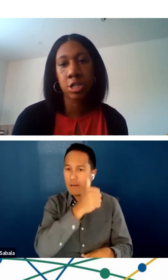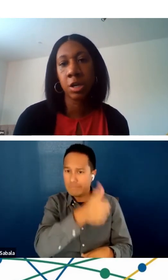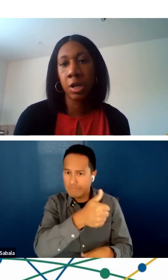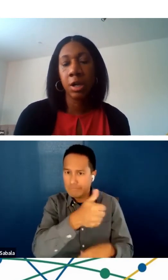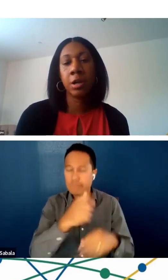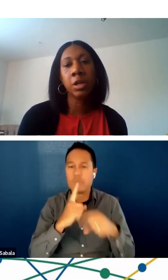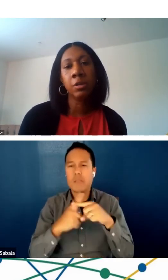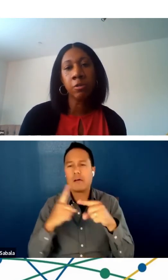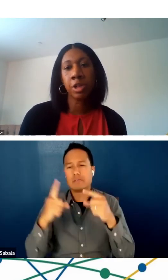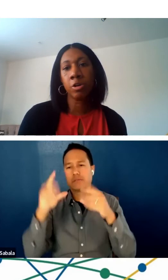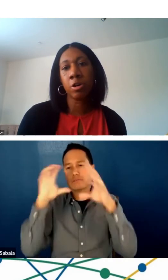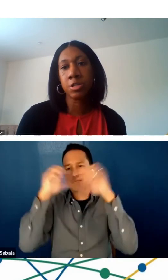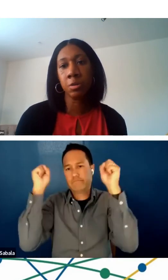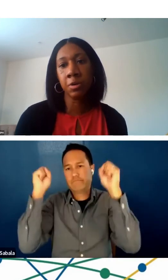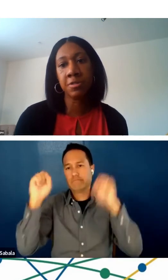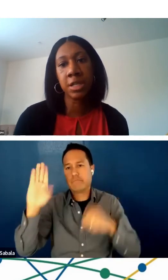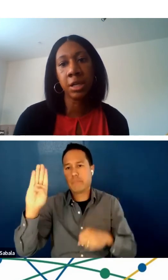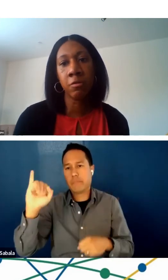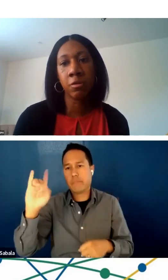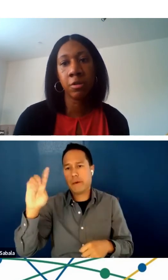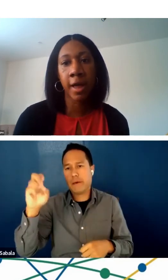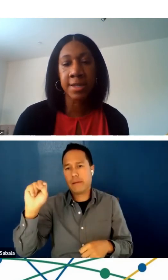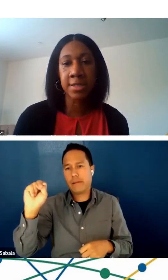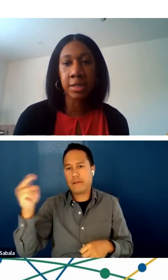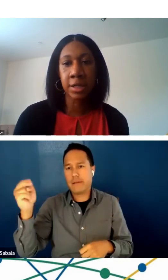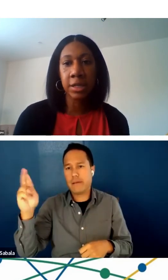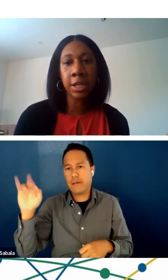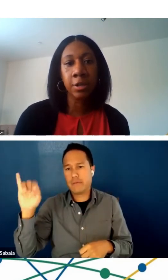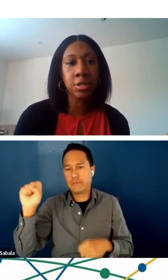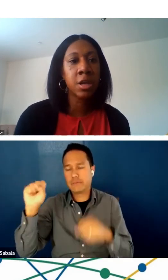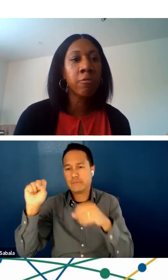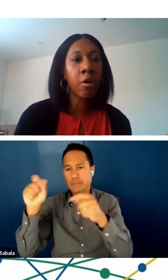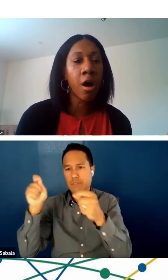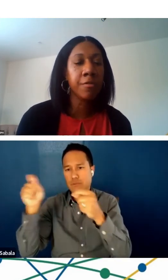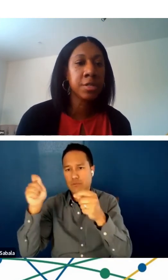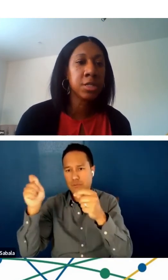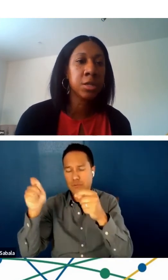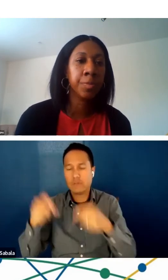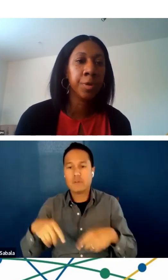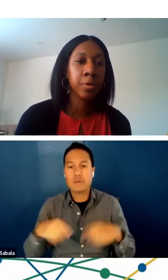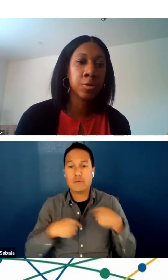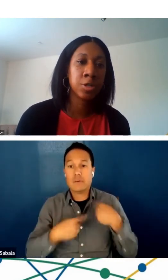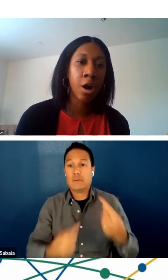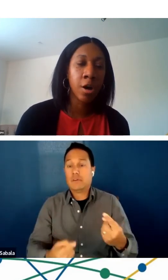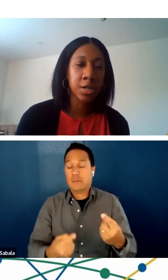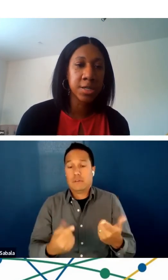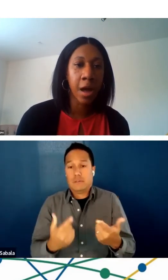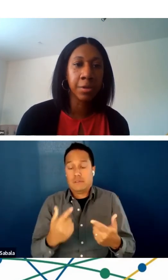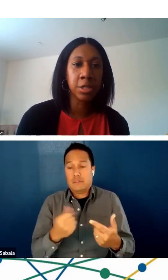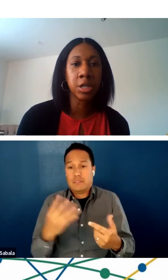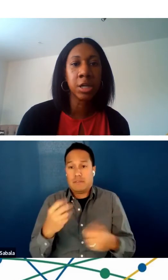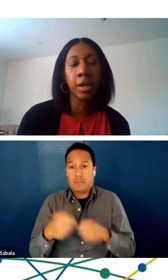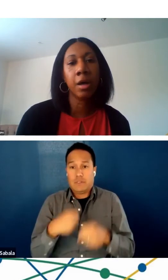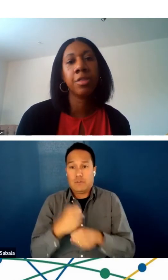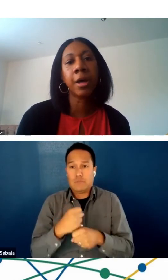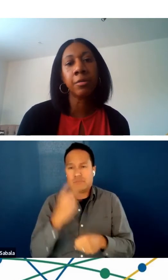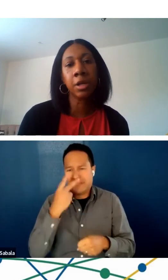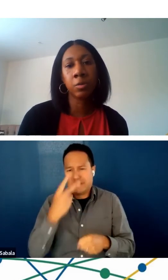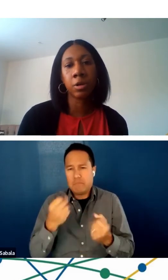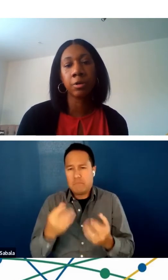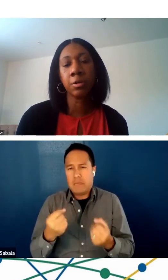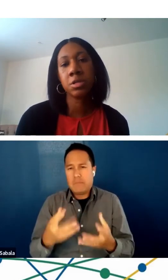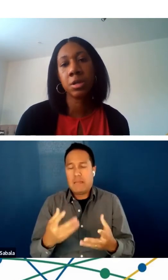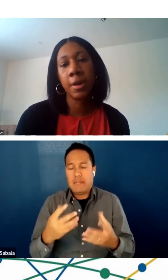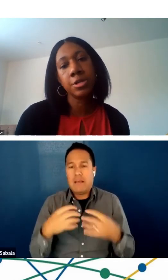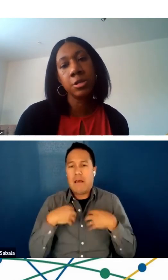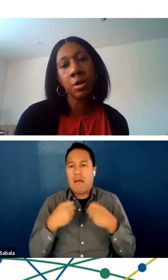administration. And even within HRSA, we've seen over the last year, several offices and bureaus are establishing health